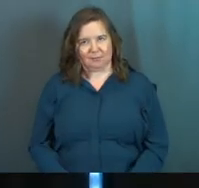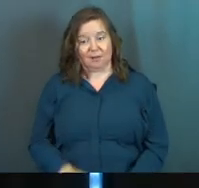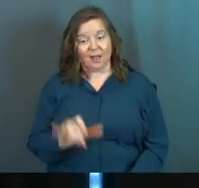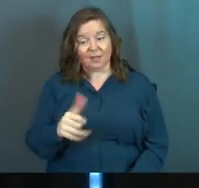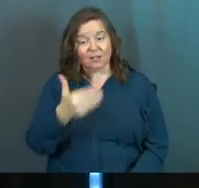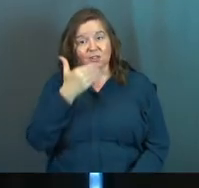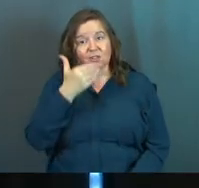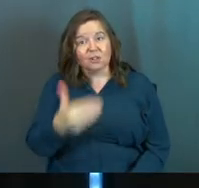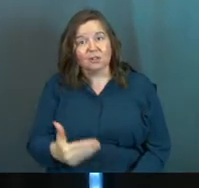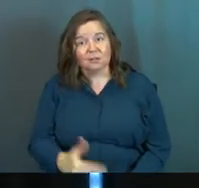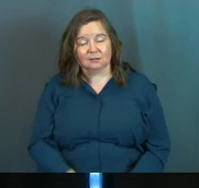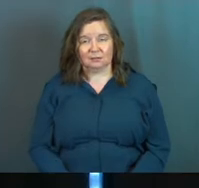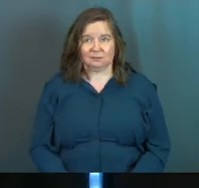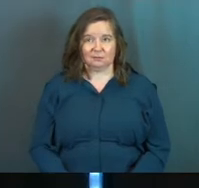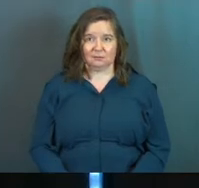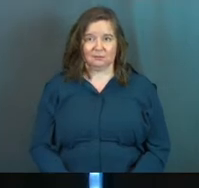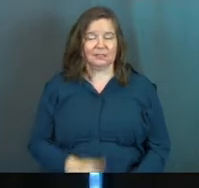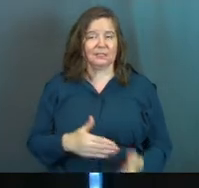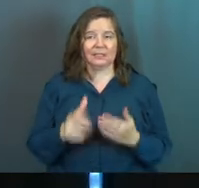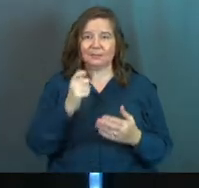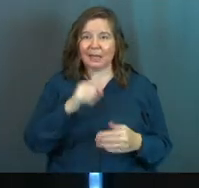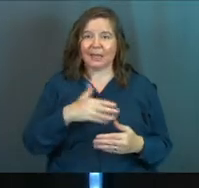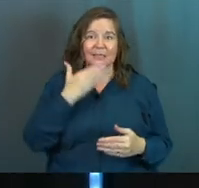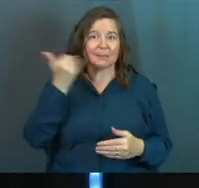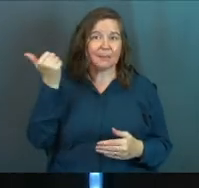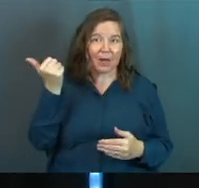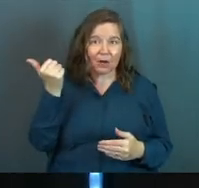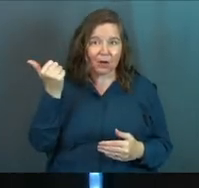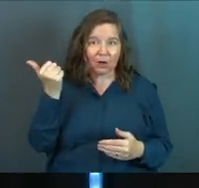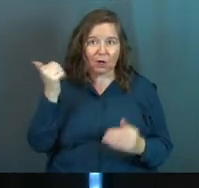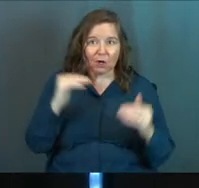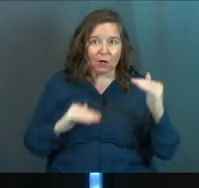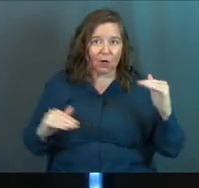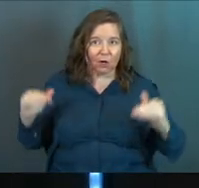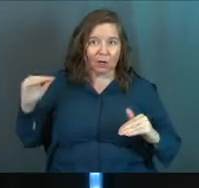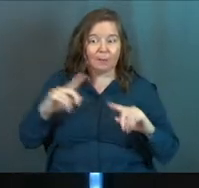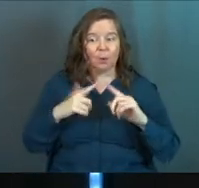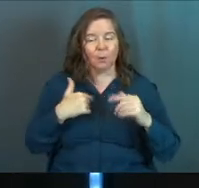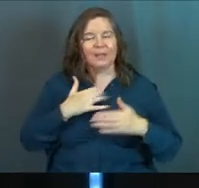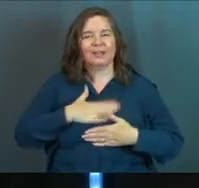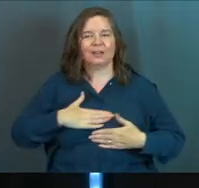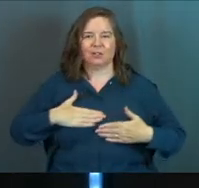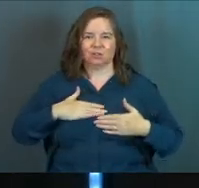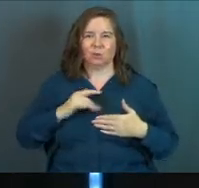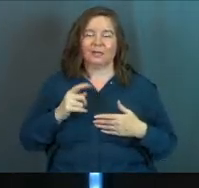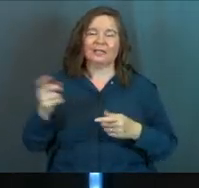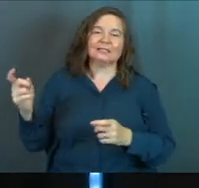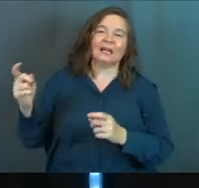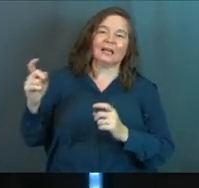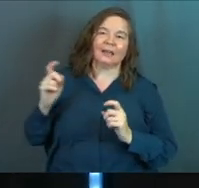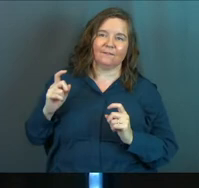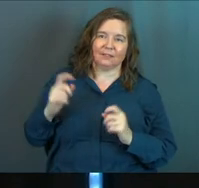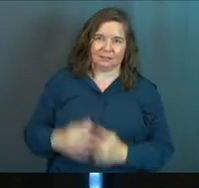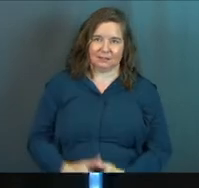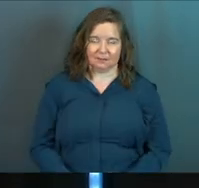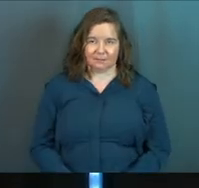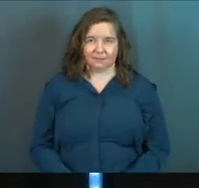And that's good. It doesn't make us better than anybody else, but we can certainly enjoy it. It's a gift.